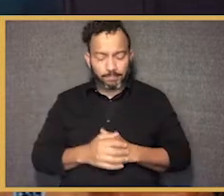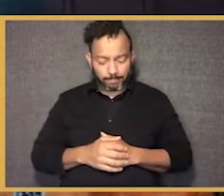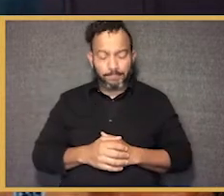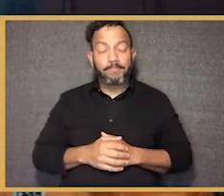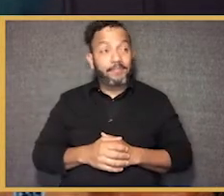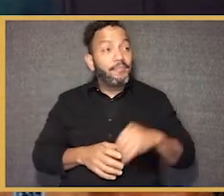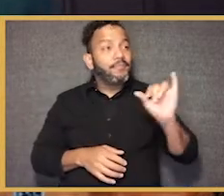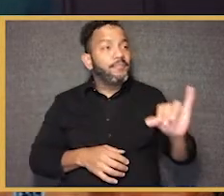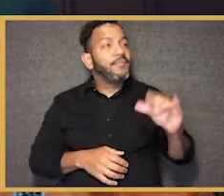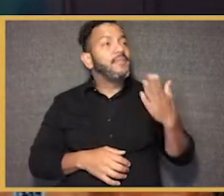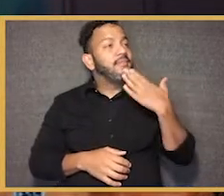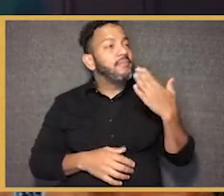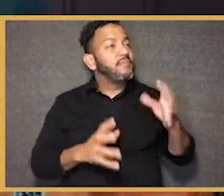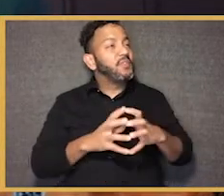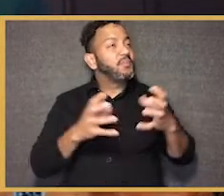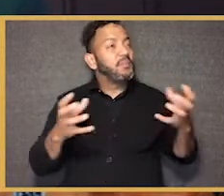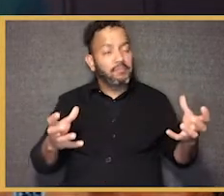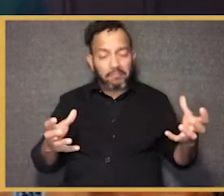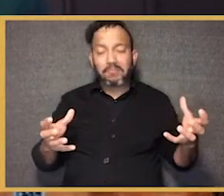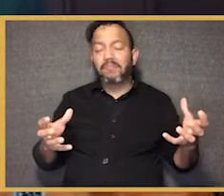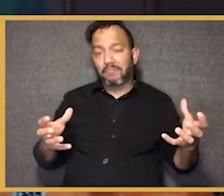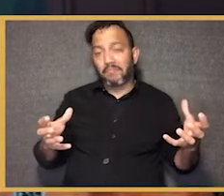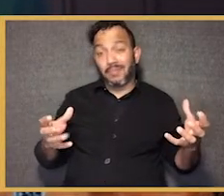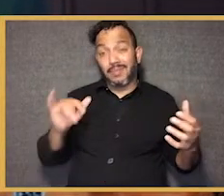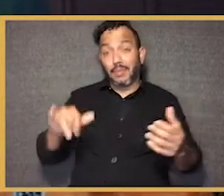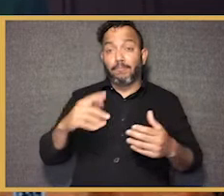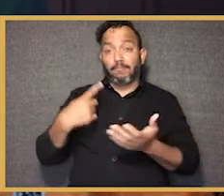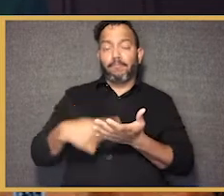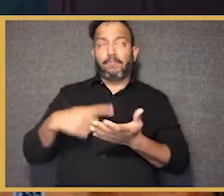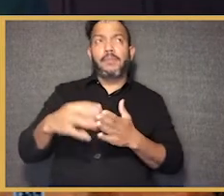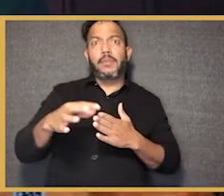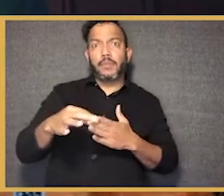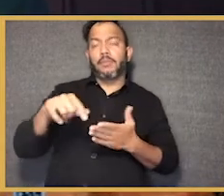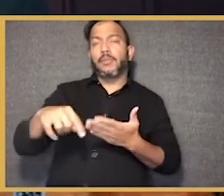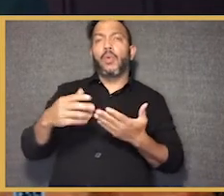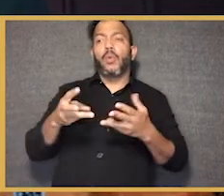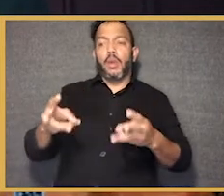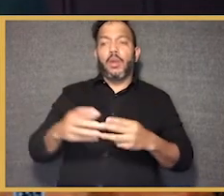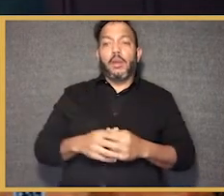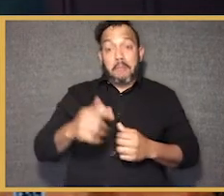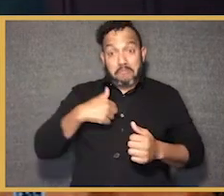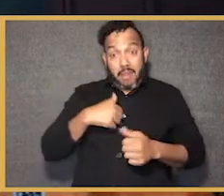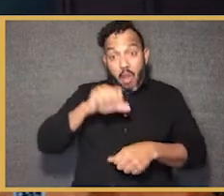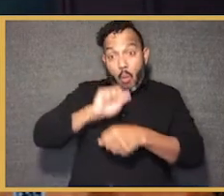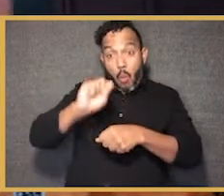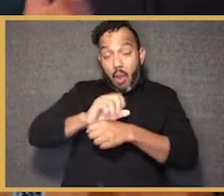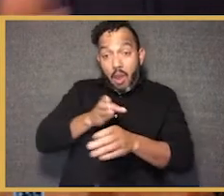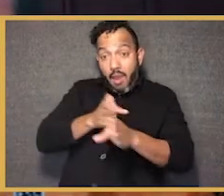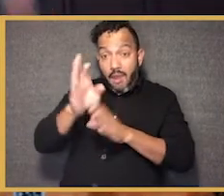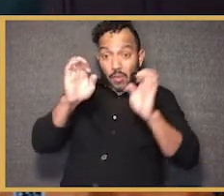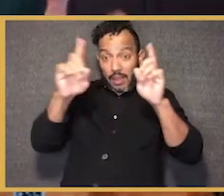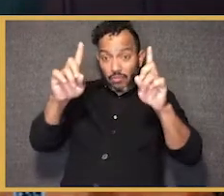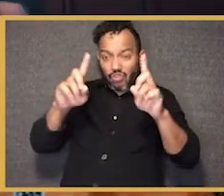Yeah, well, thanks for framing the conversation this way. You know, very much